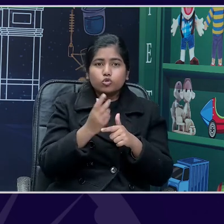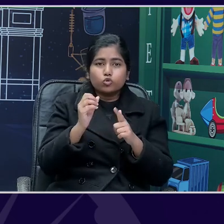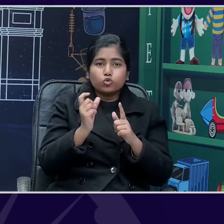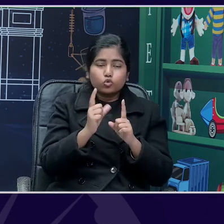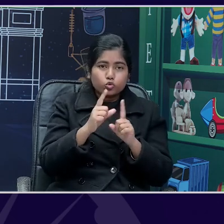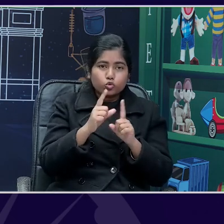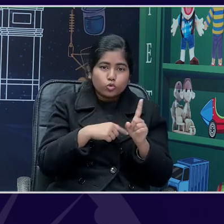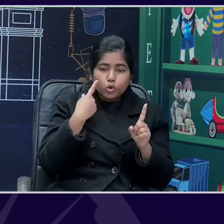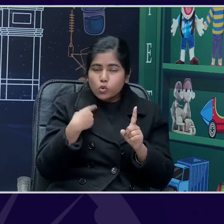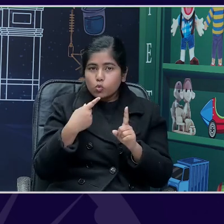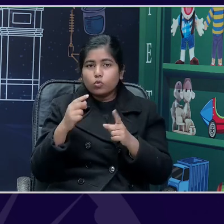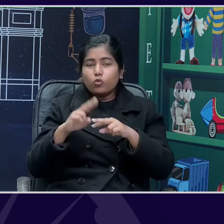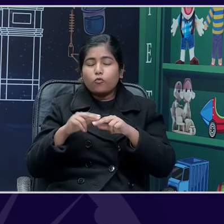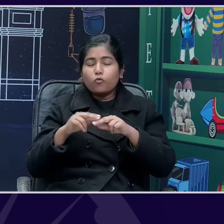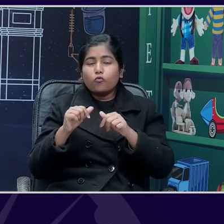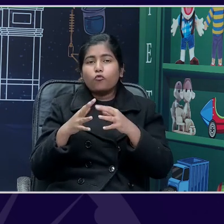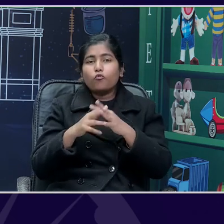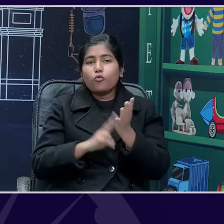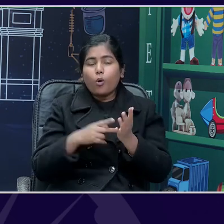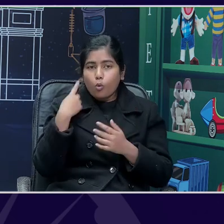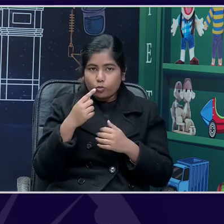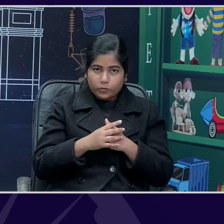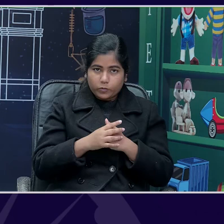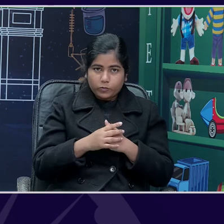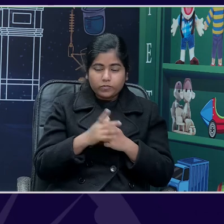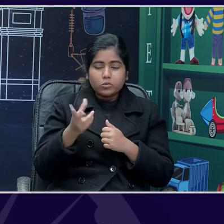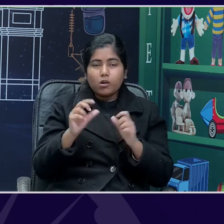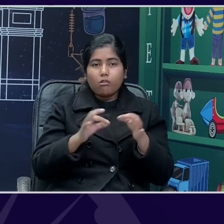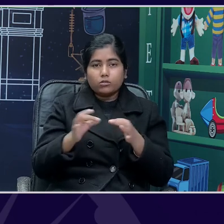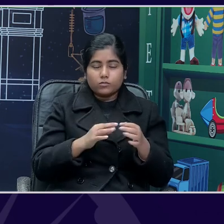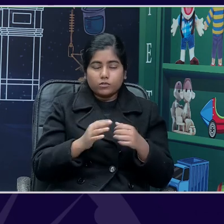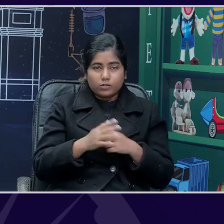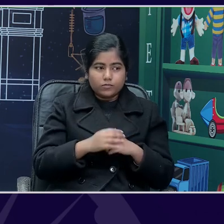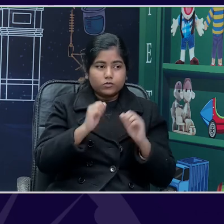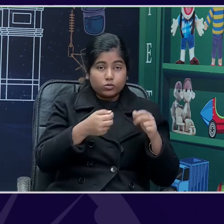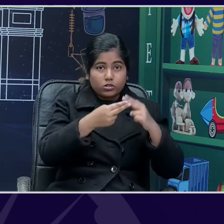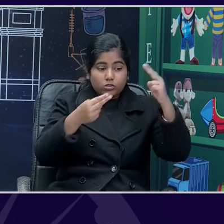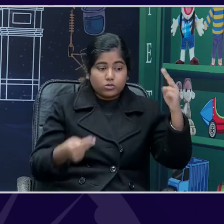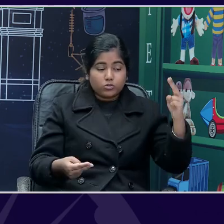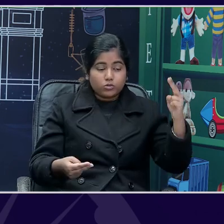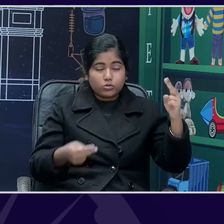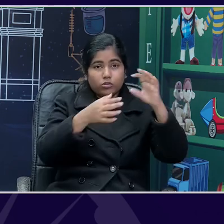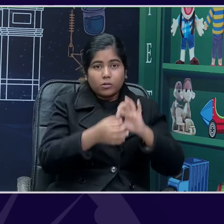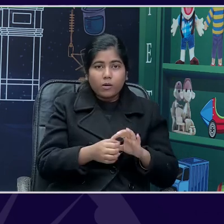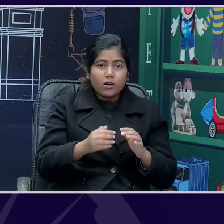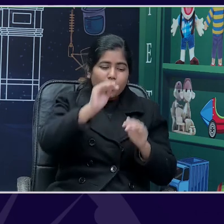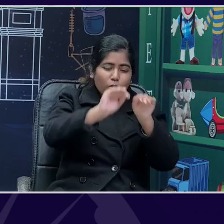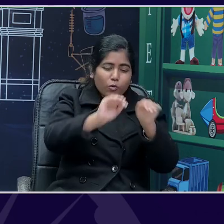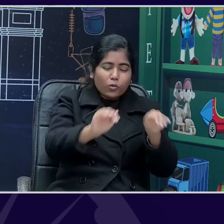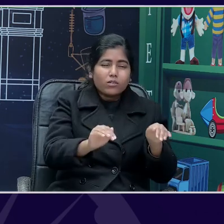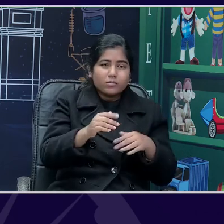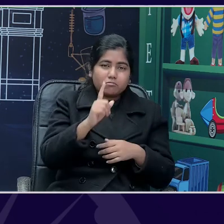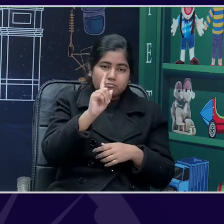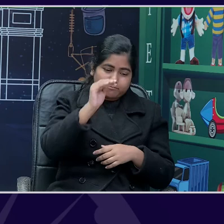summary of what Jodi So, this is a story about a little child called